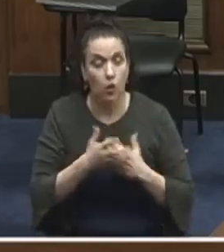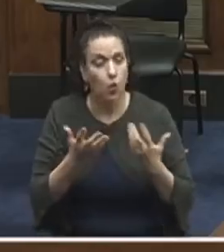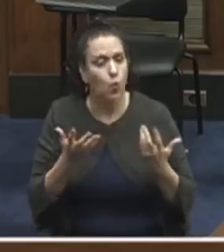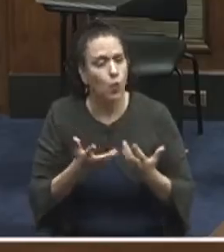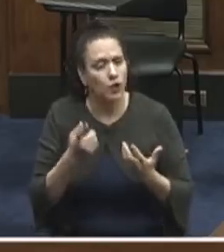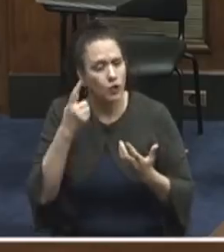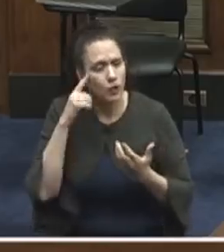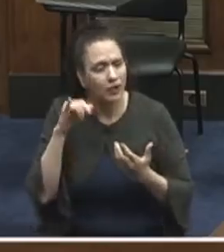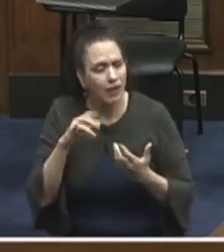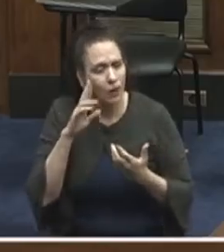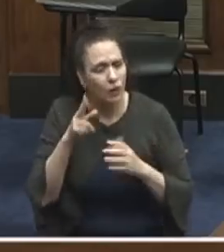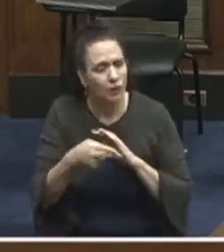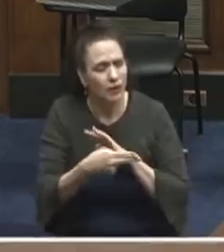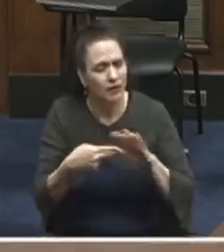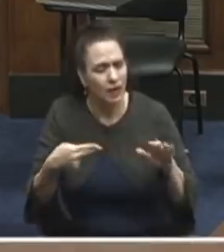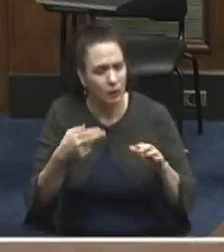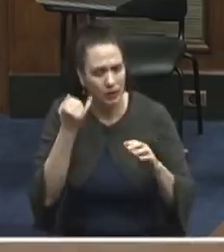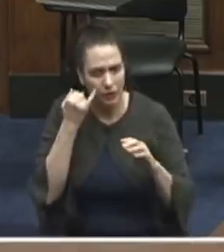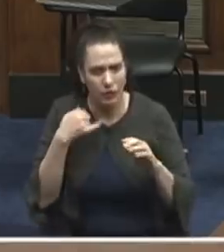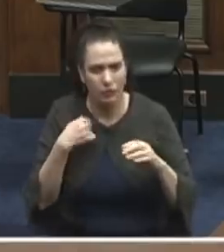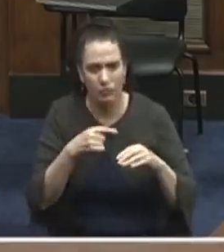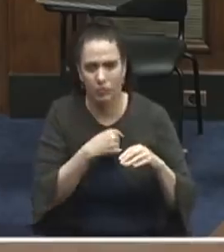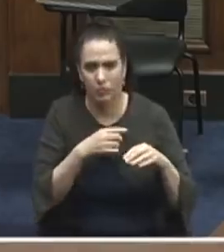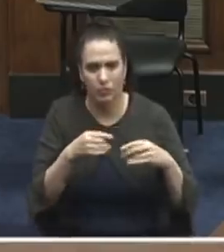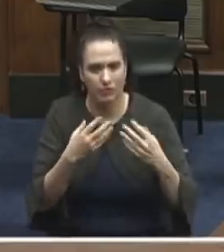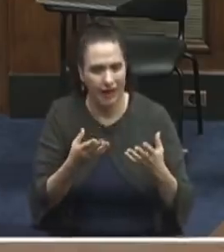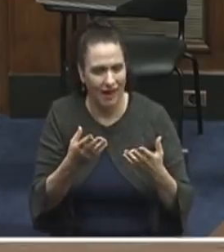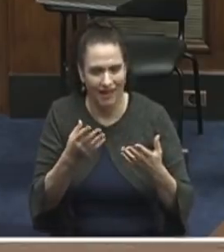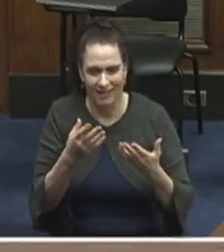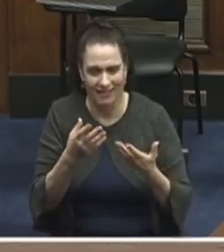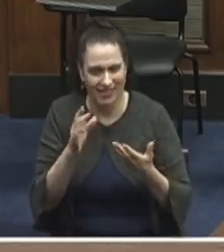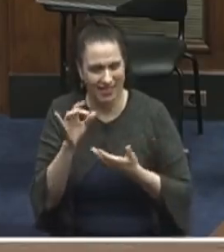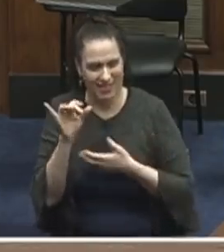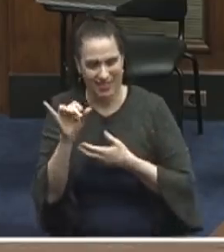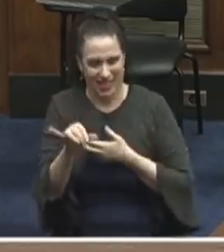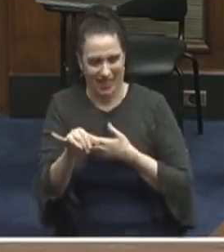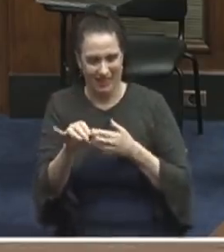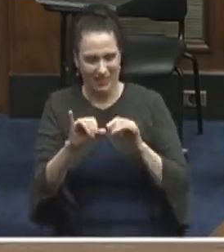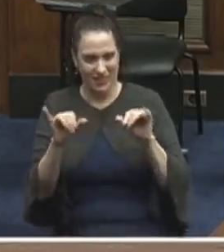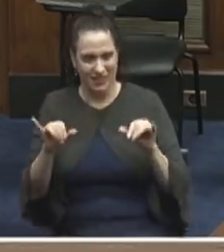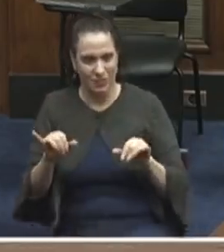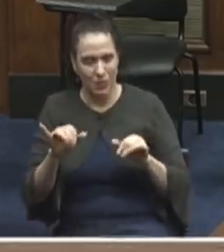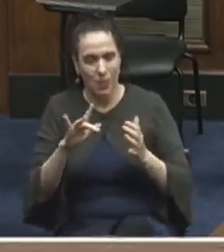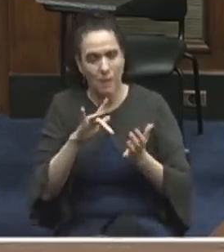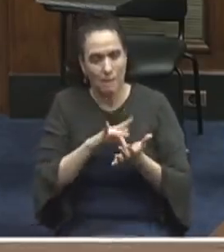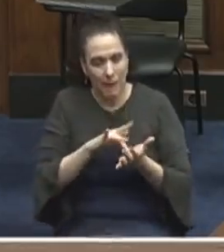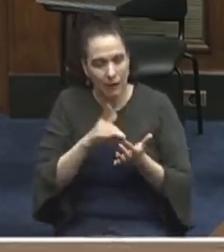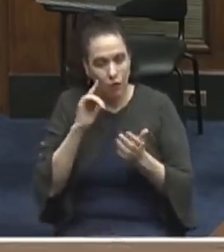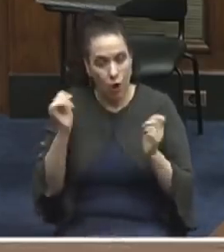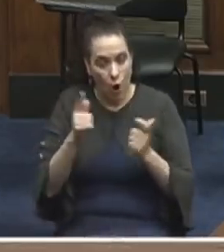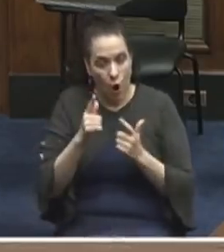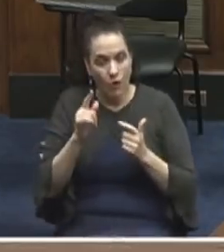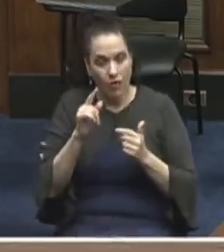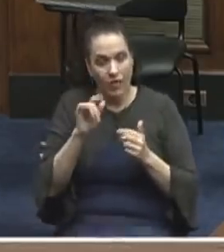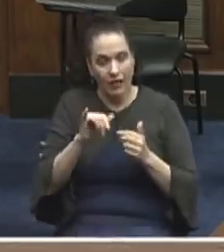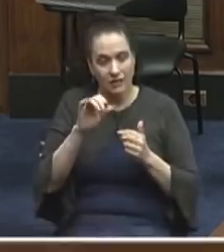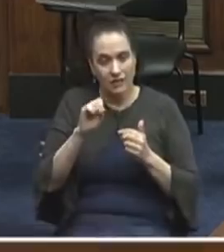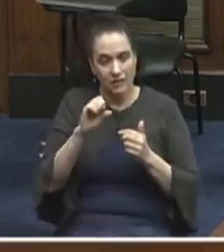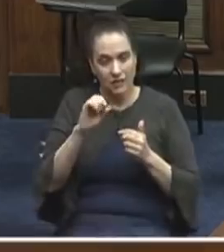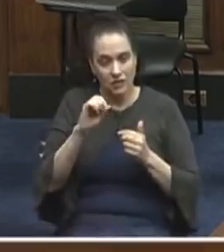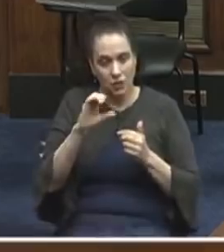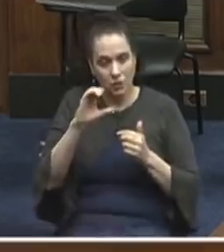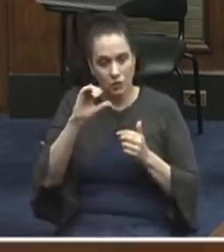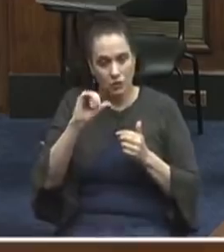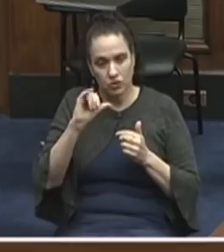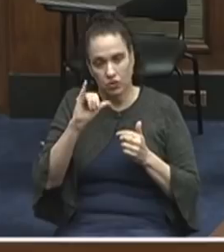choice? Well, I believe that Medicare for All definitely is a socialized health care system. Why is it socialized? It